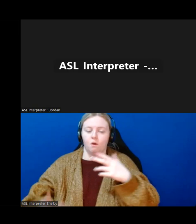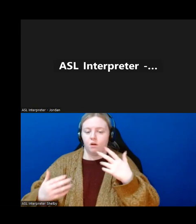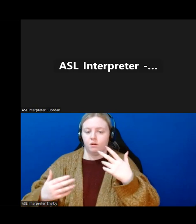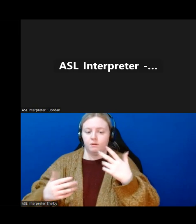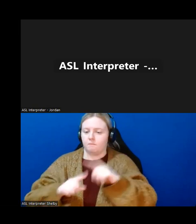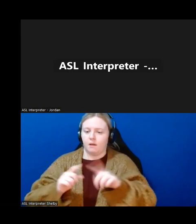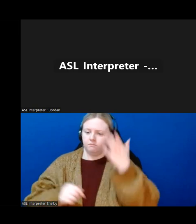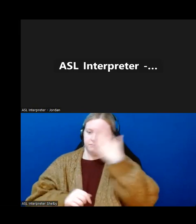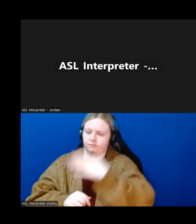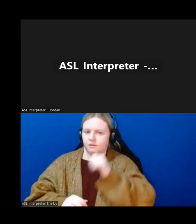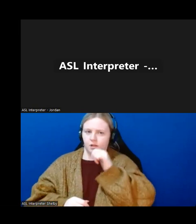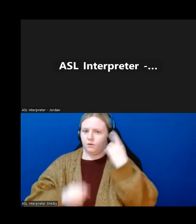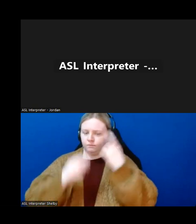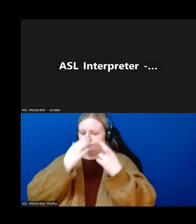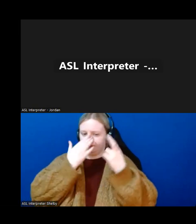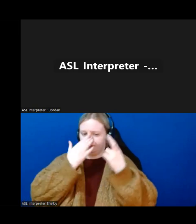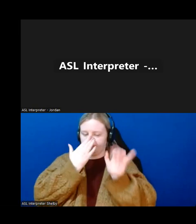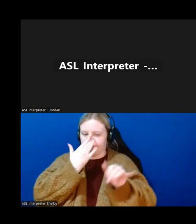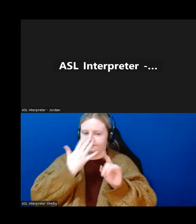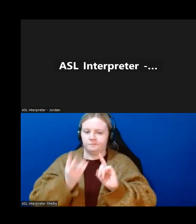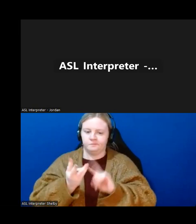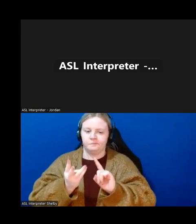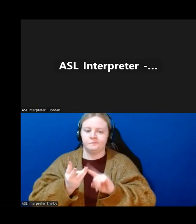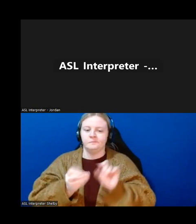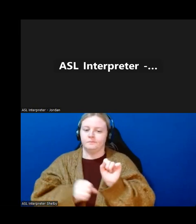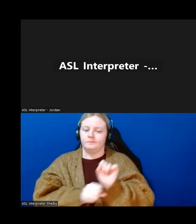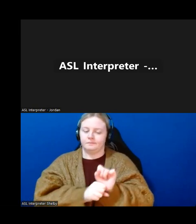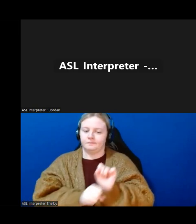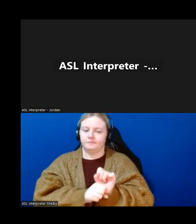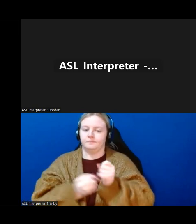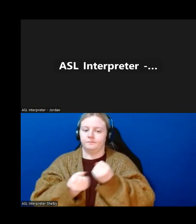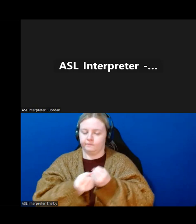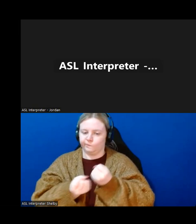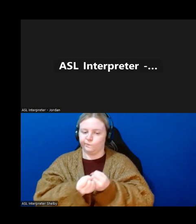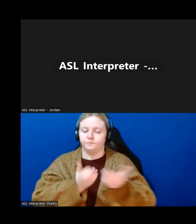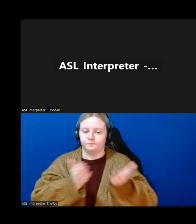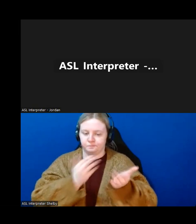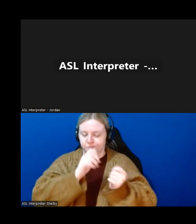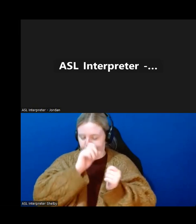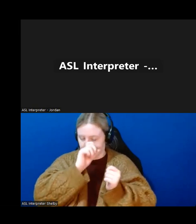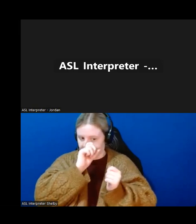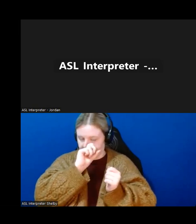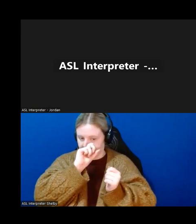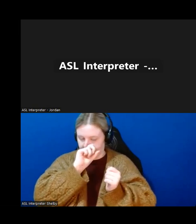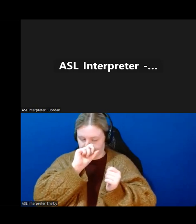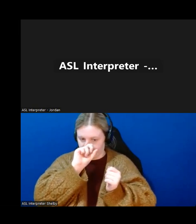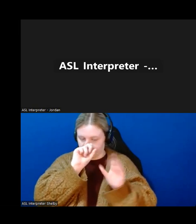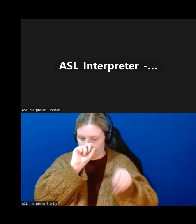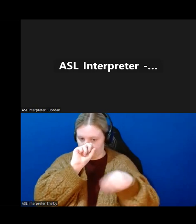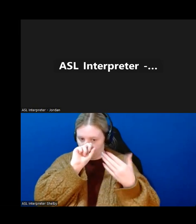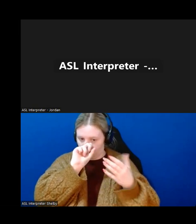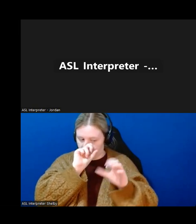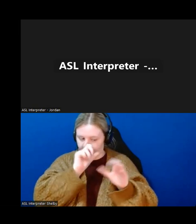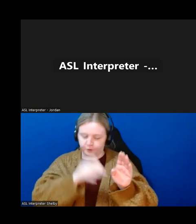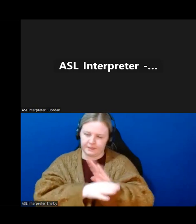us, it is employer support services but that's also how we offer corporate services as well. So you'll see